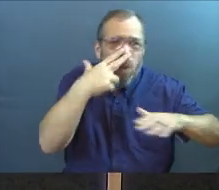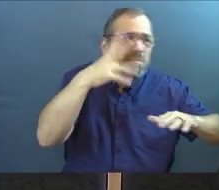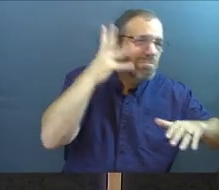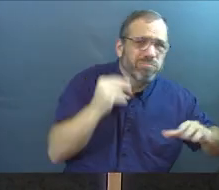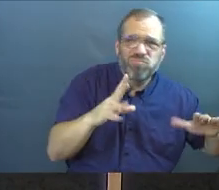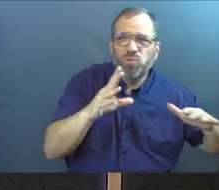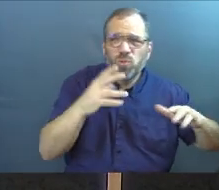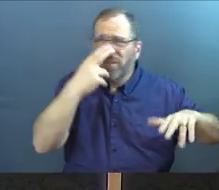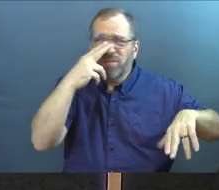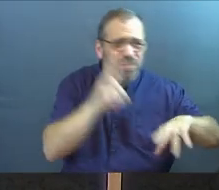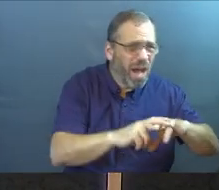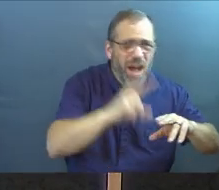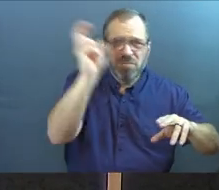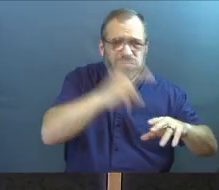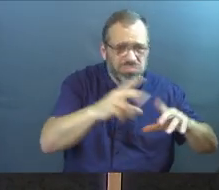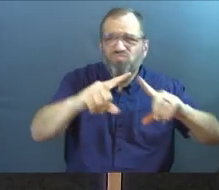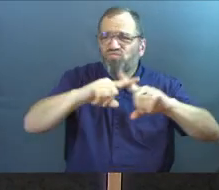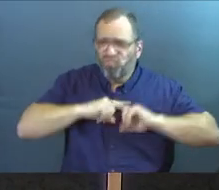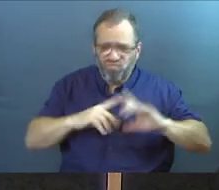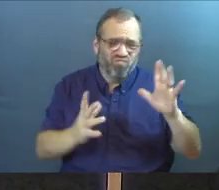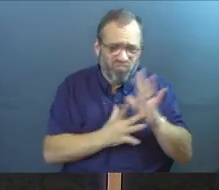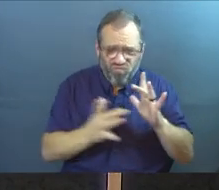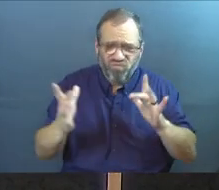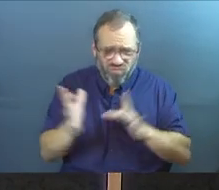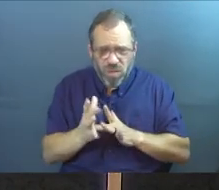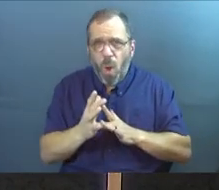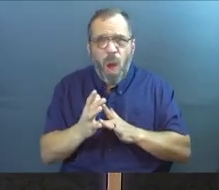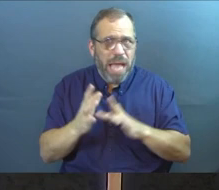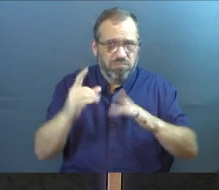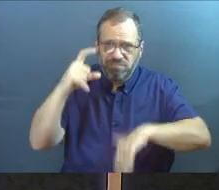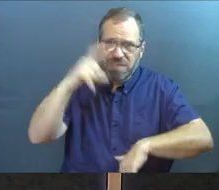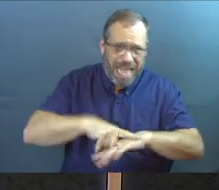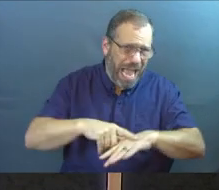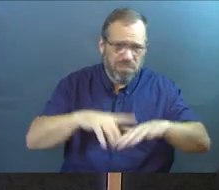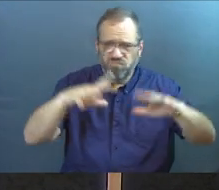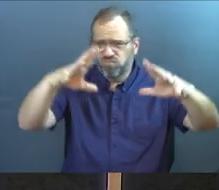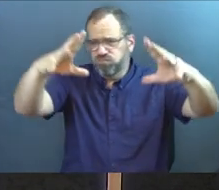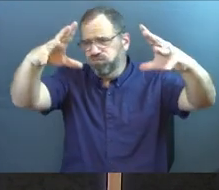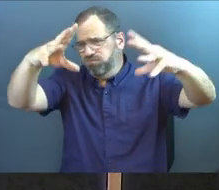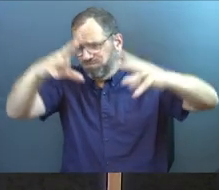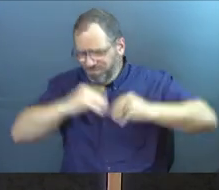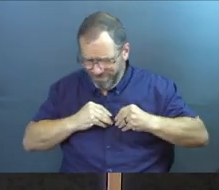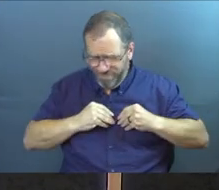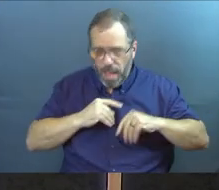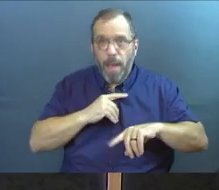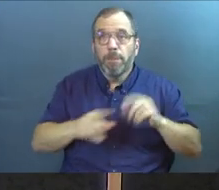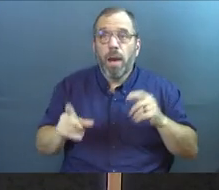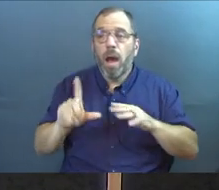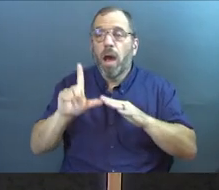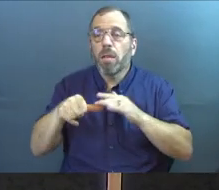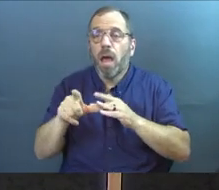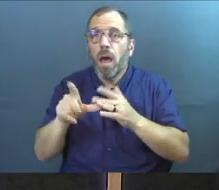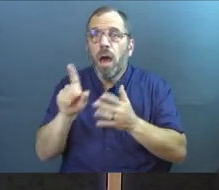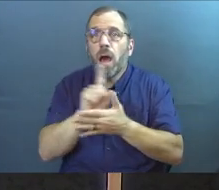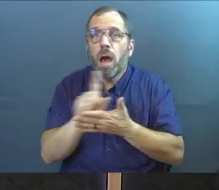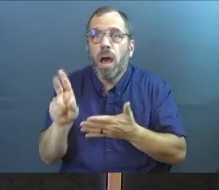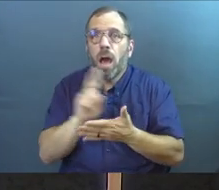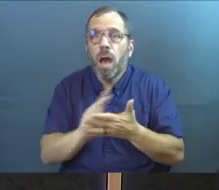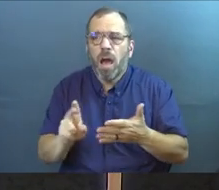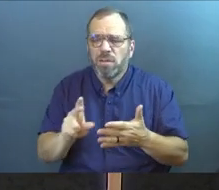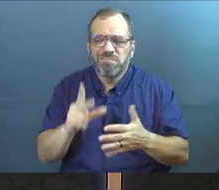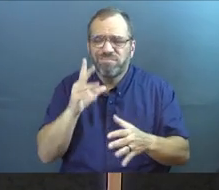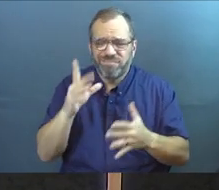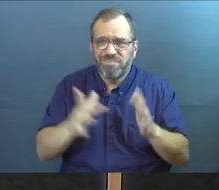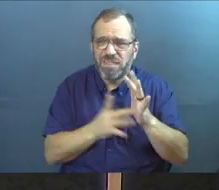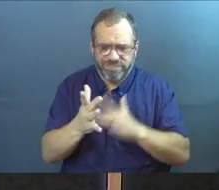experience, and they'll accept Jesus in a big moment. But weeks after camp, they'll renounce their